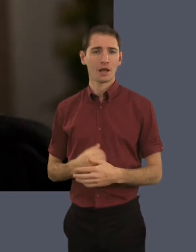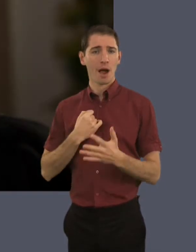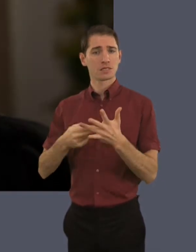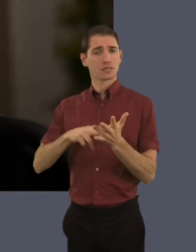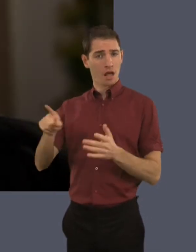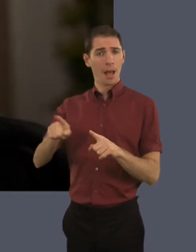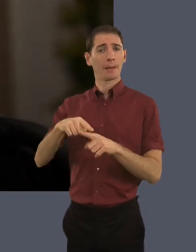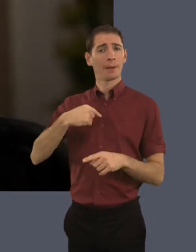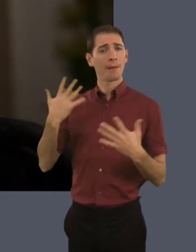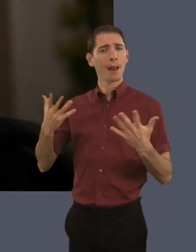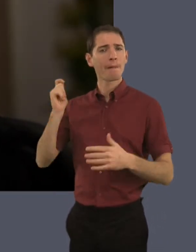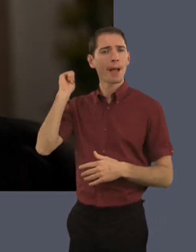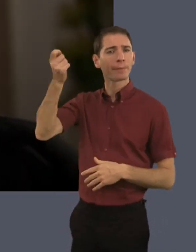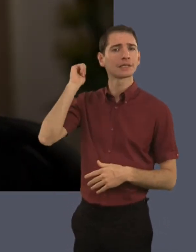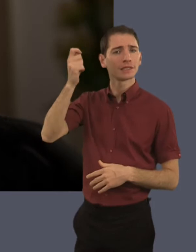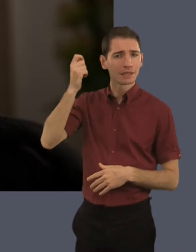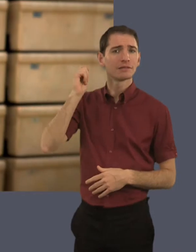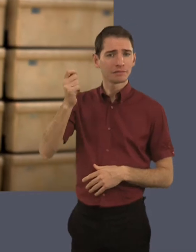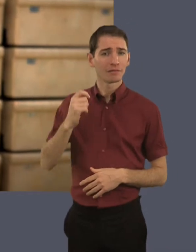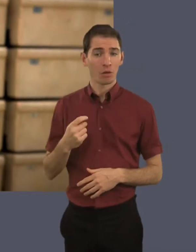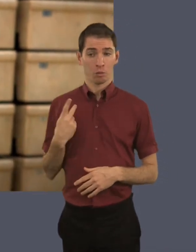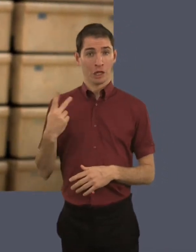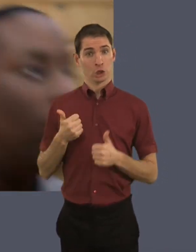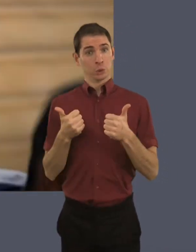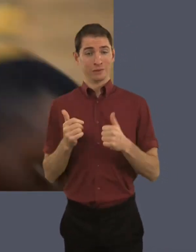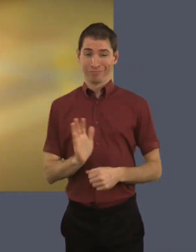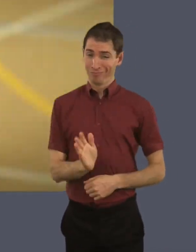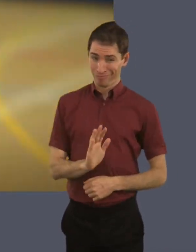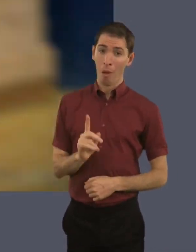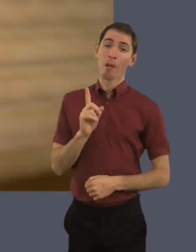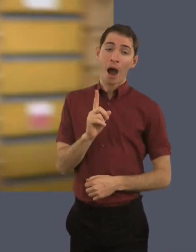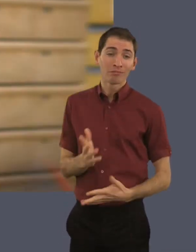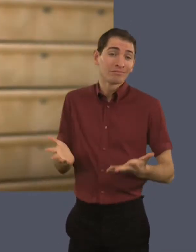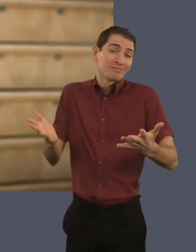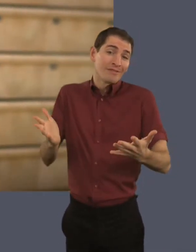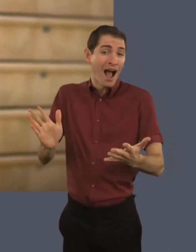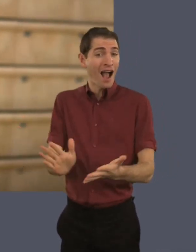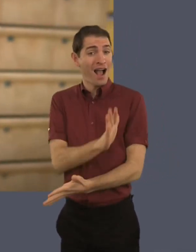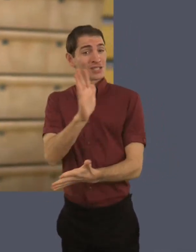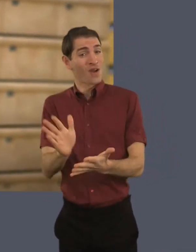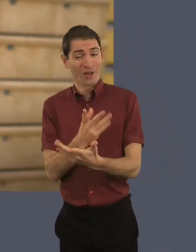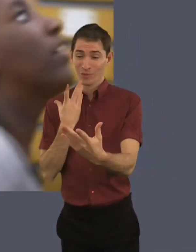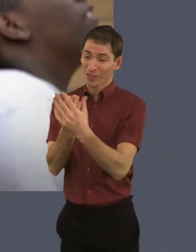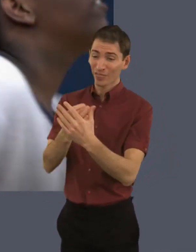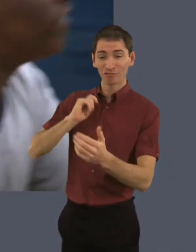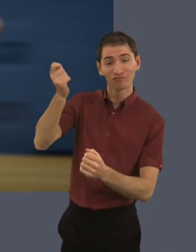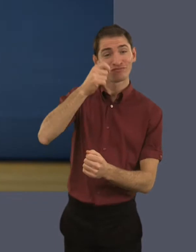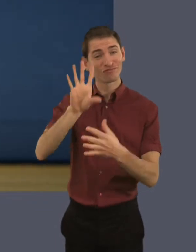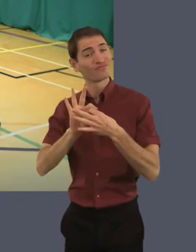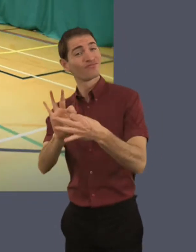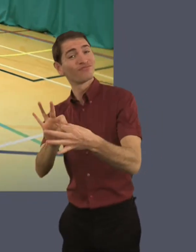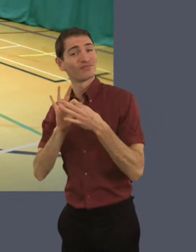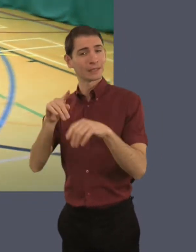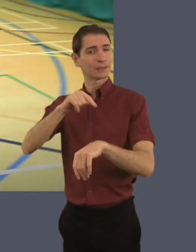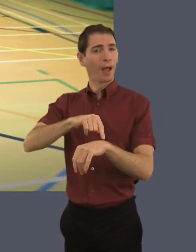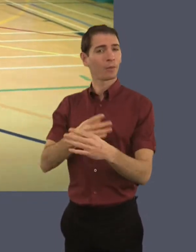My son and I, we play a little bit of badminton. Not that we're great. But again, it's another way